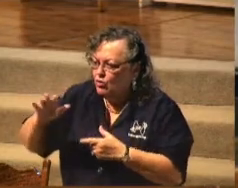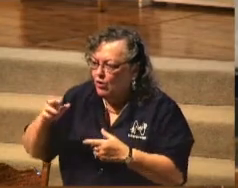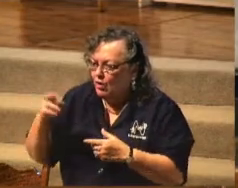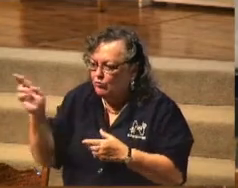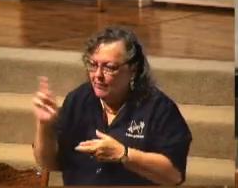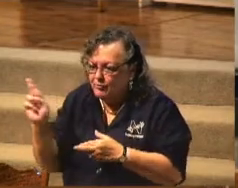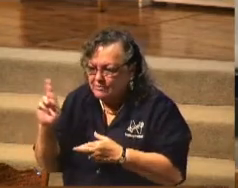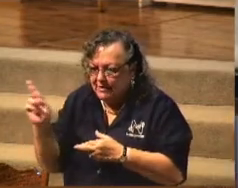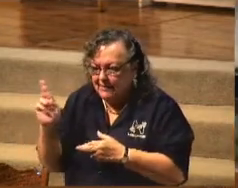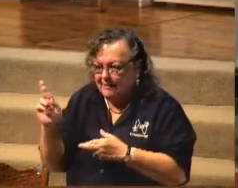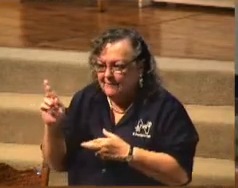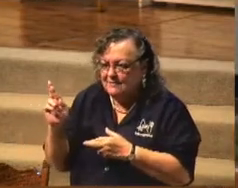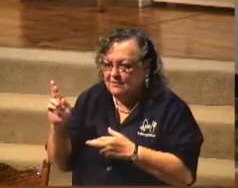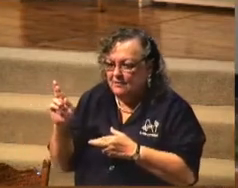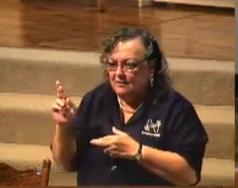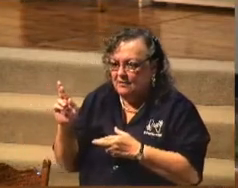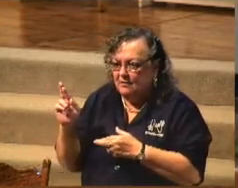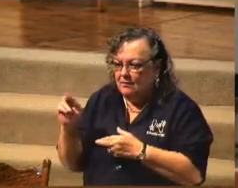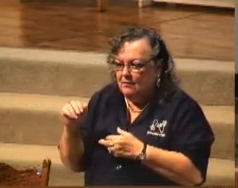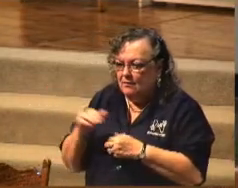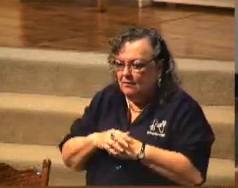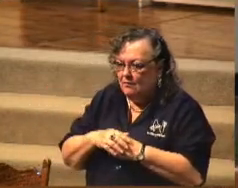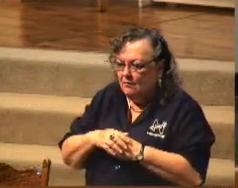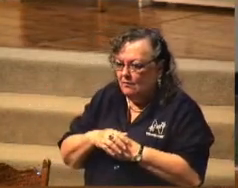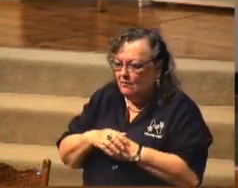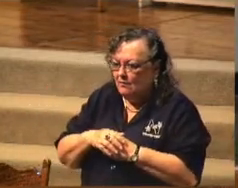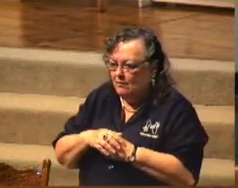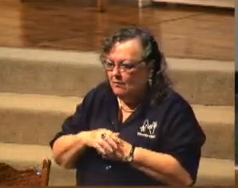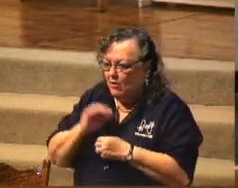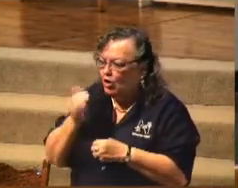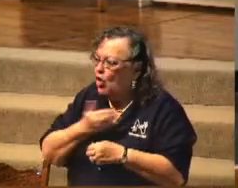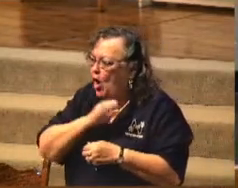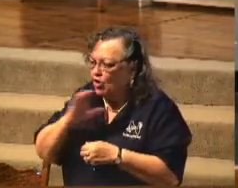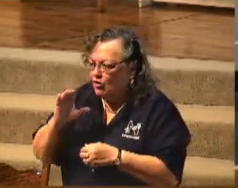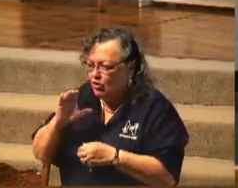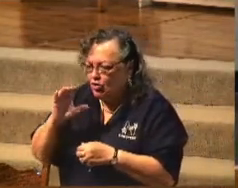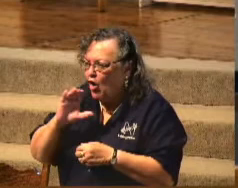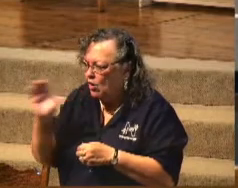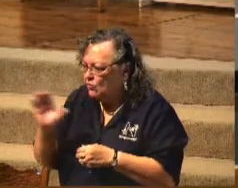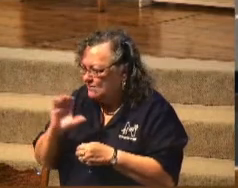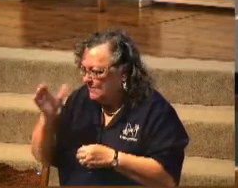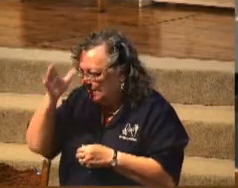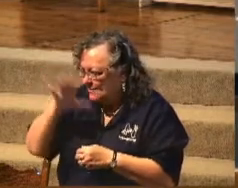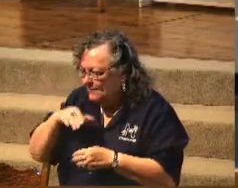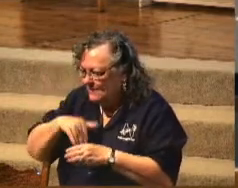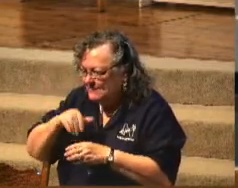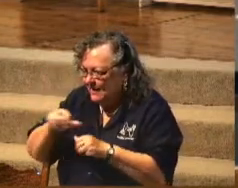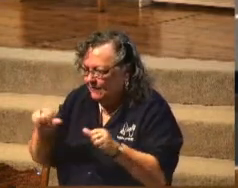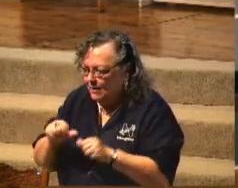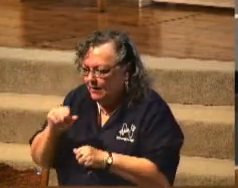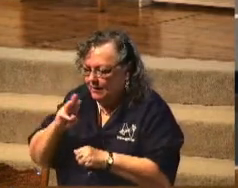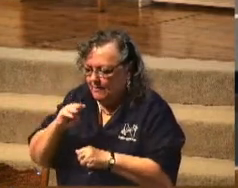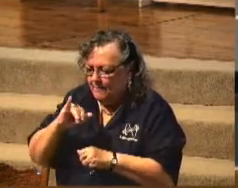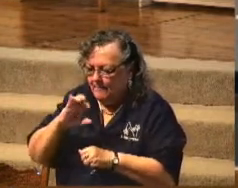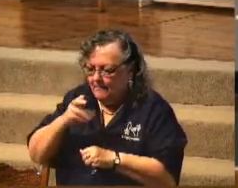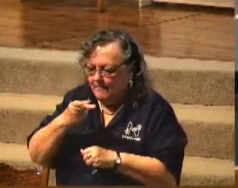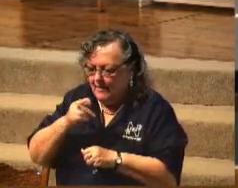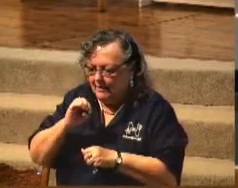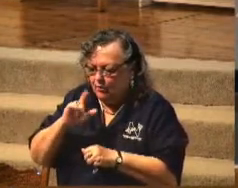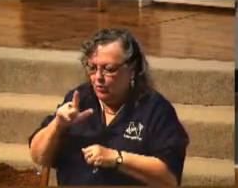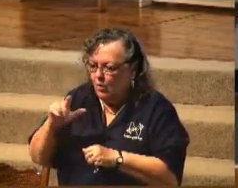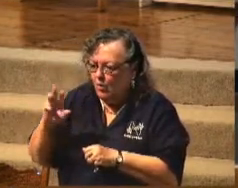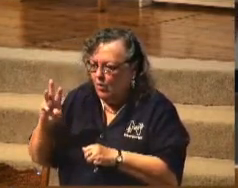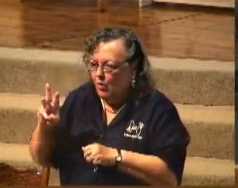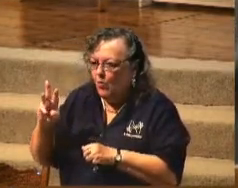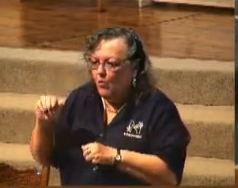to Michael Waltz, our congressman in this area? By the way, I'm hoping, God willing, October